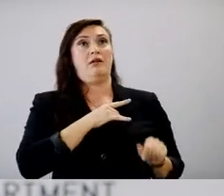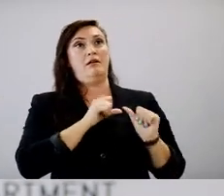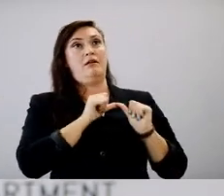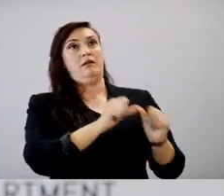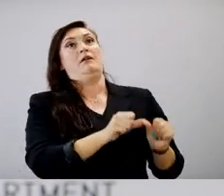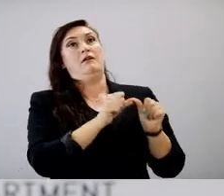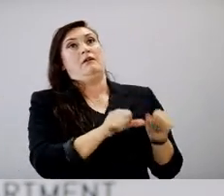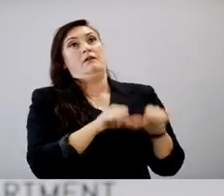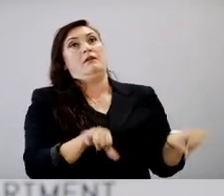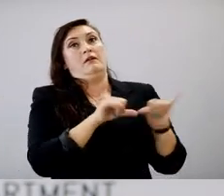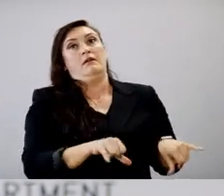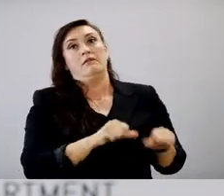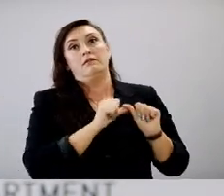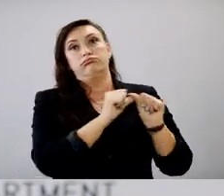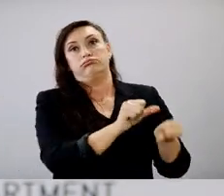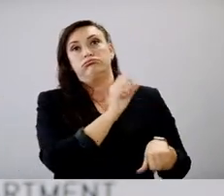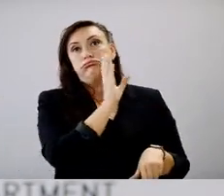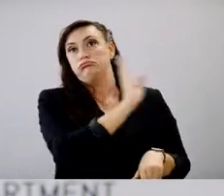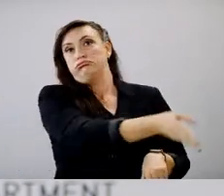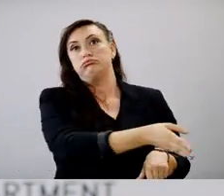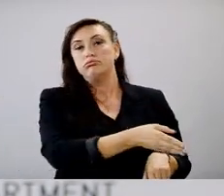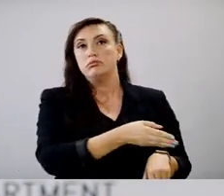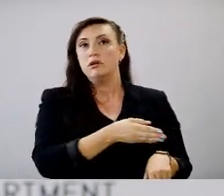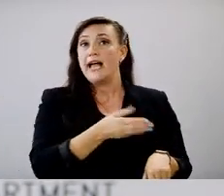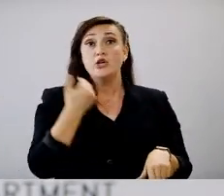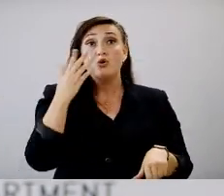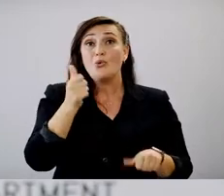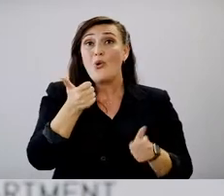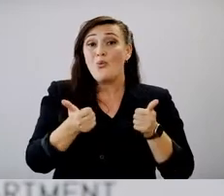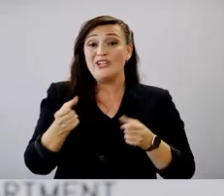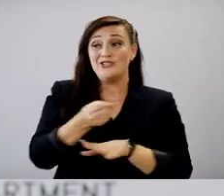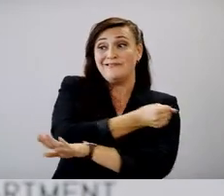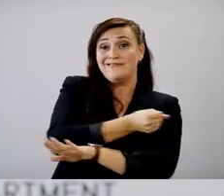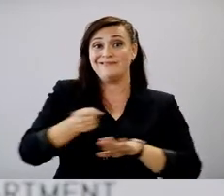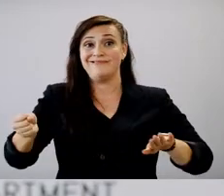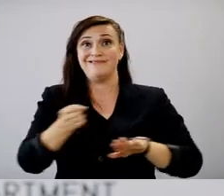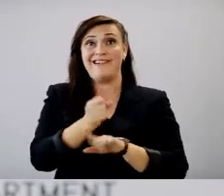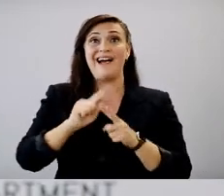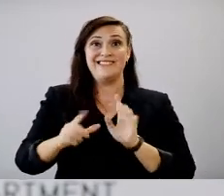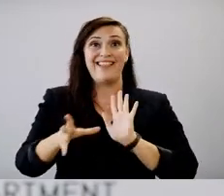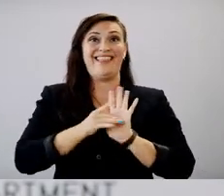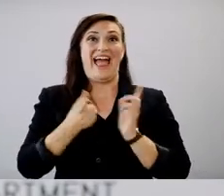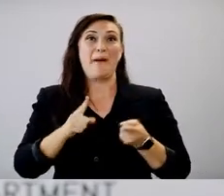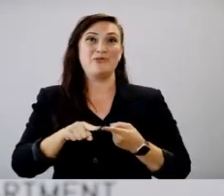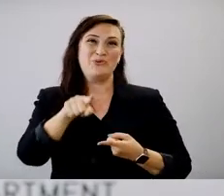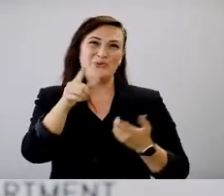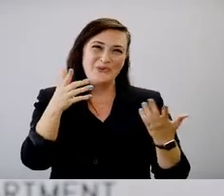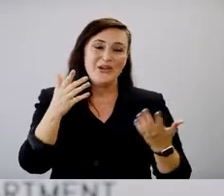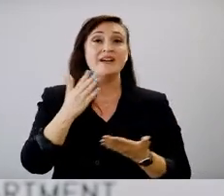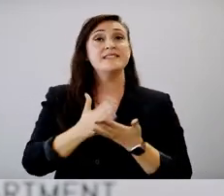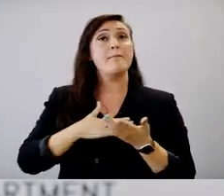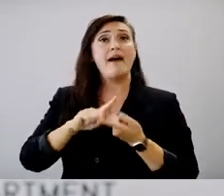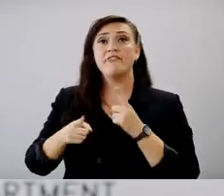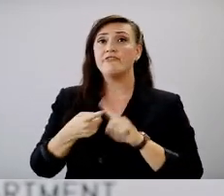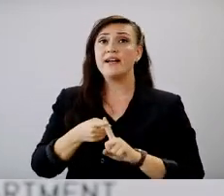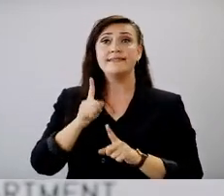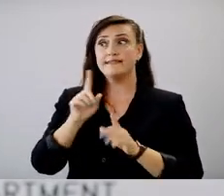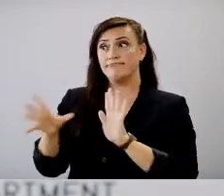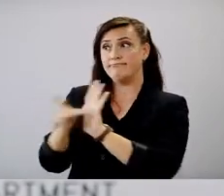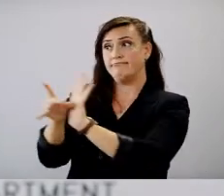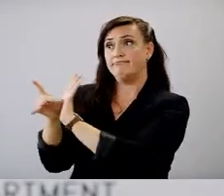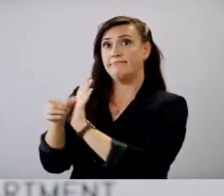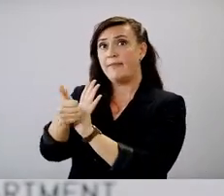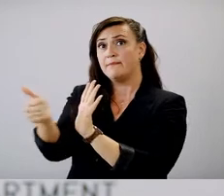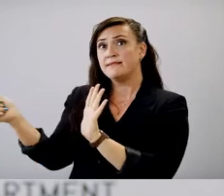okay. And you don't know which group you're in until you get COVID. Um, we, I have friends of mine that have gotten